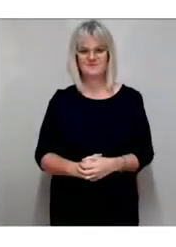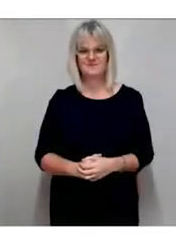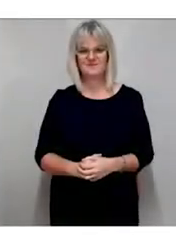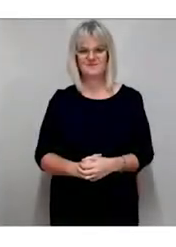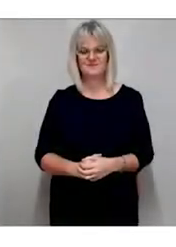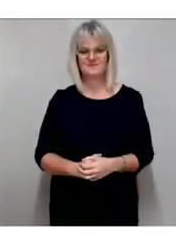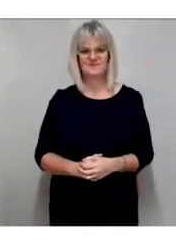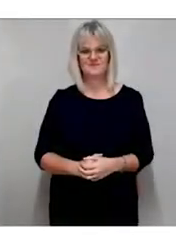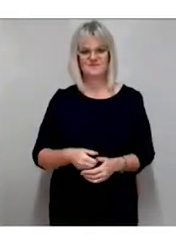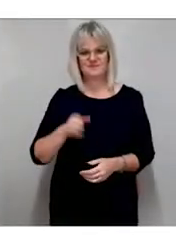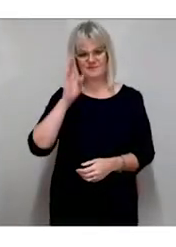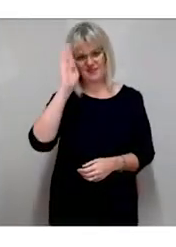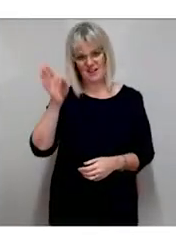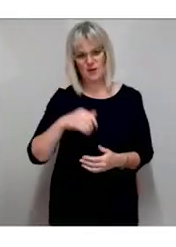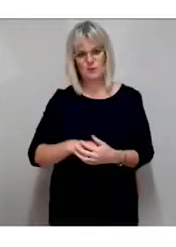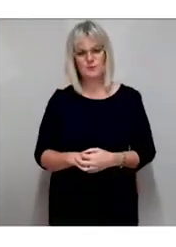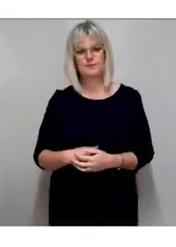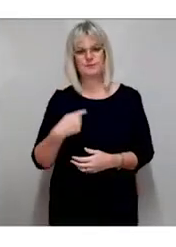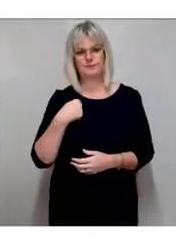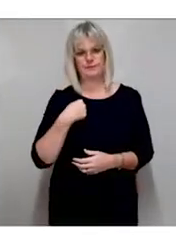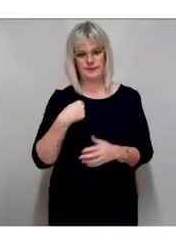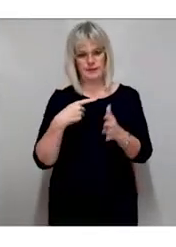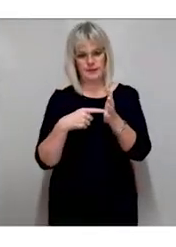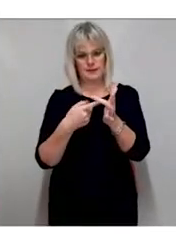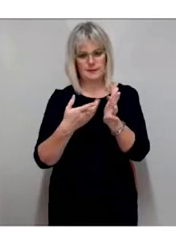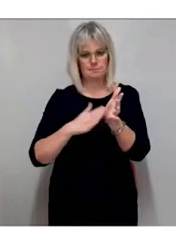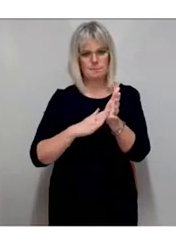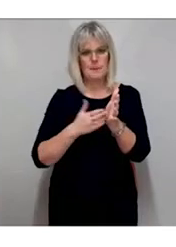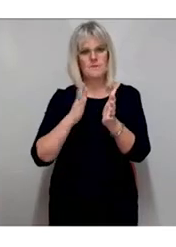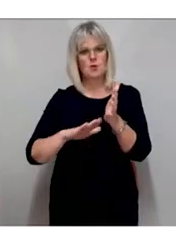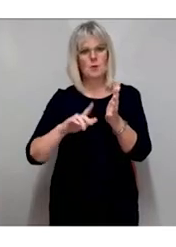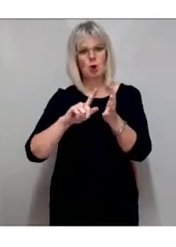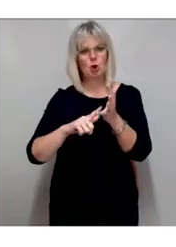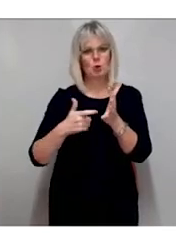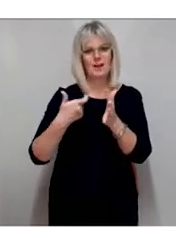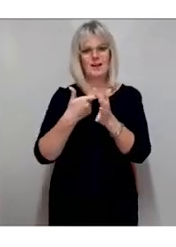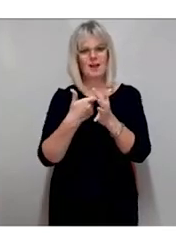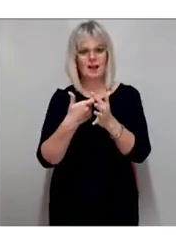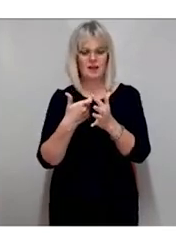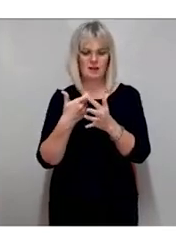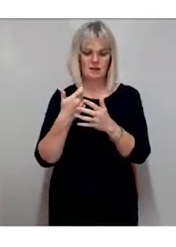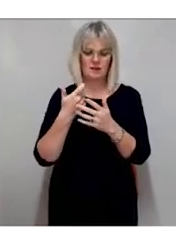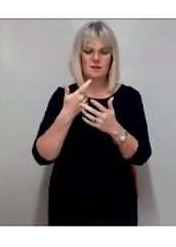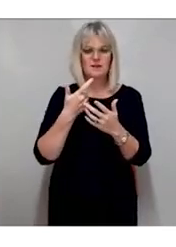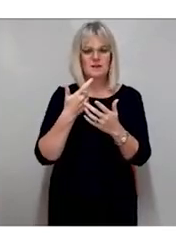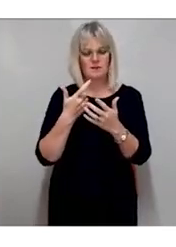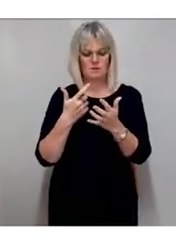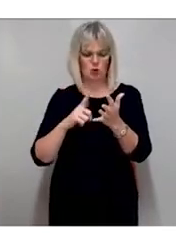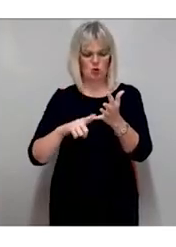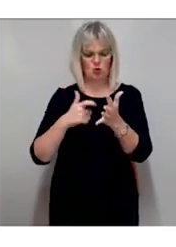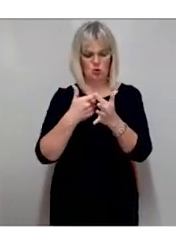Hello, I'm Tim Nelms from the UK Association for Accessible Formats, or UCAF for short.